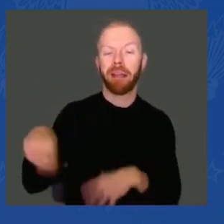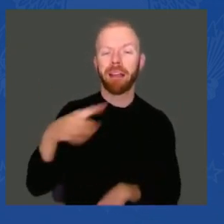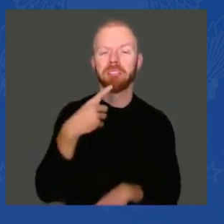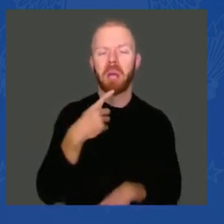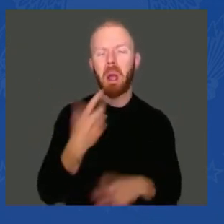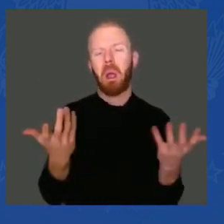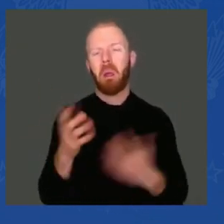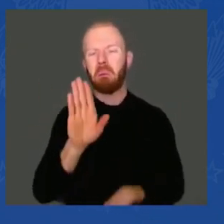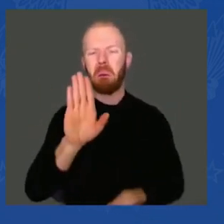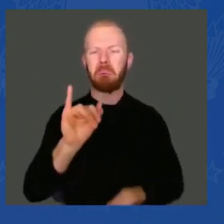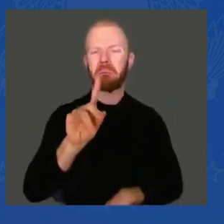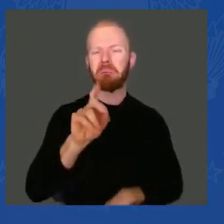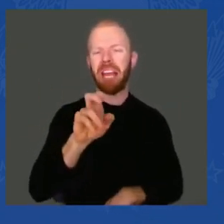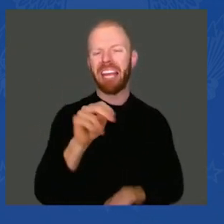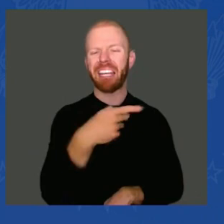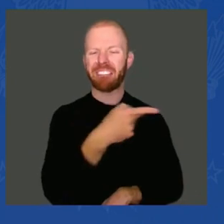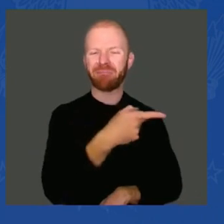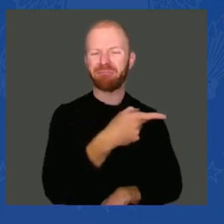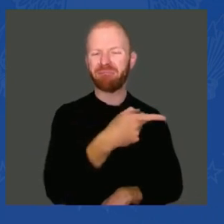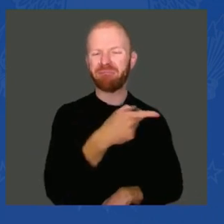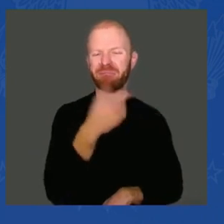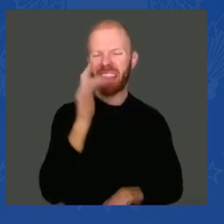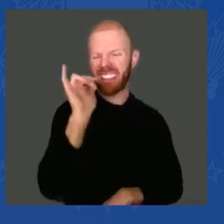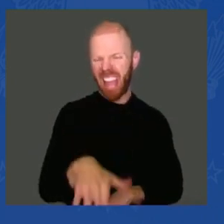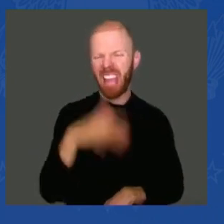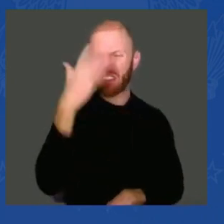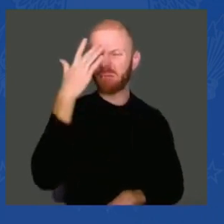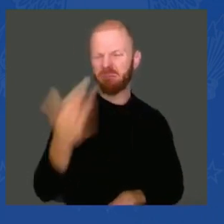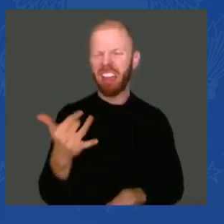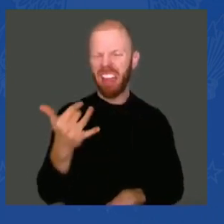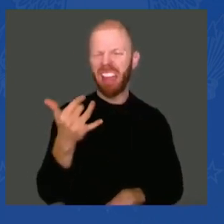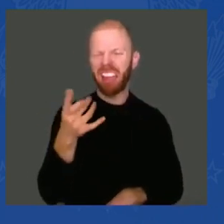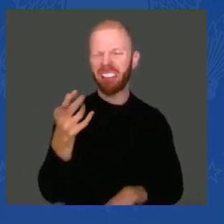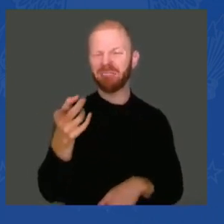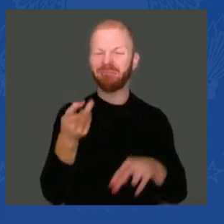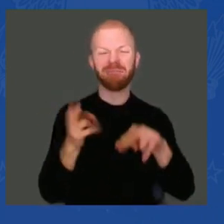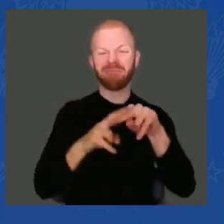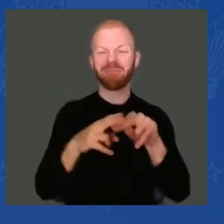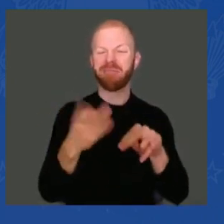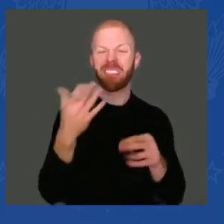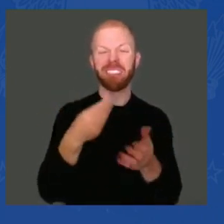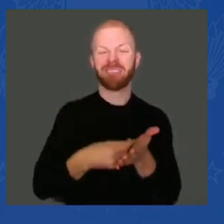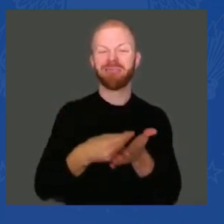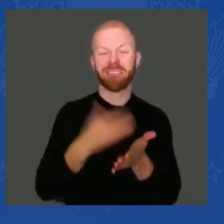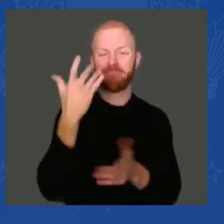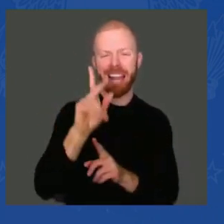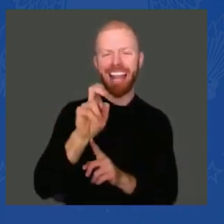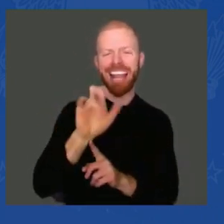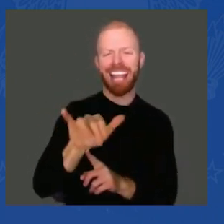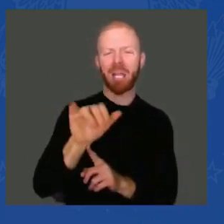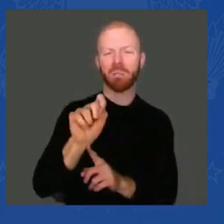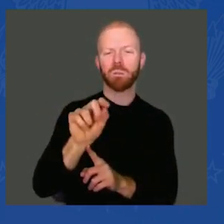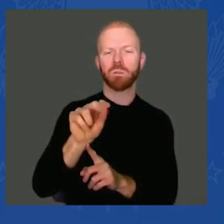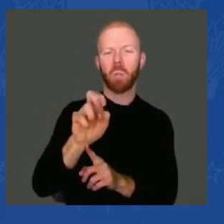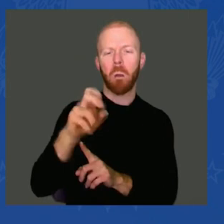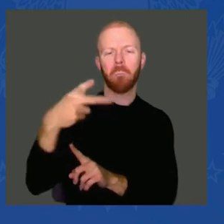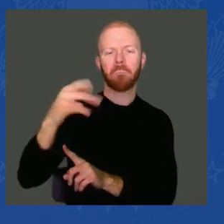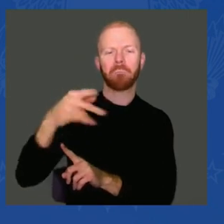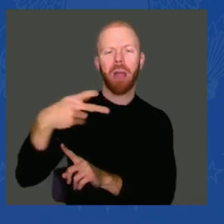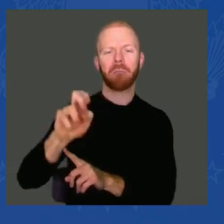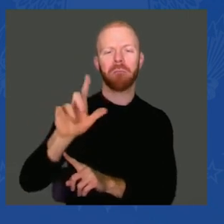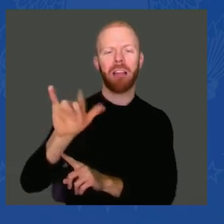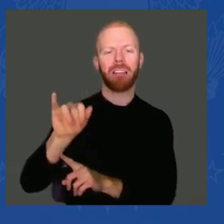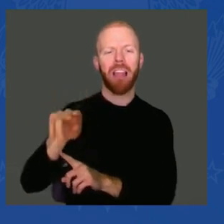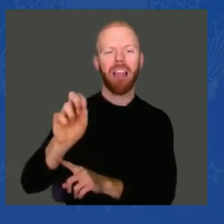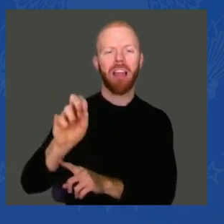And that's the reason prices went up. Folks, let's get something straight here. The Keystone pipeline was two years away. It had been 2 percent